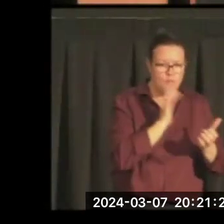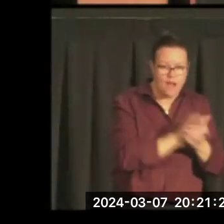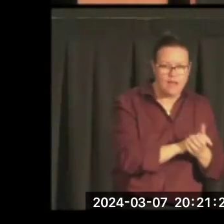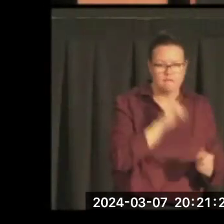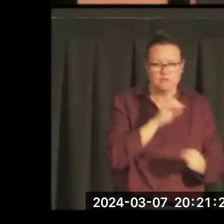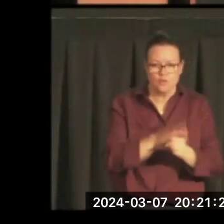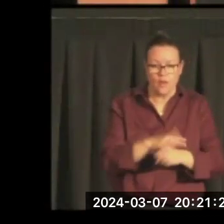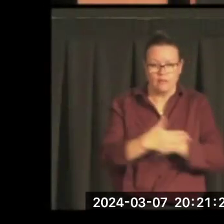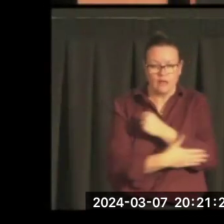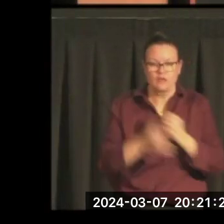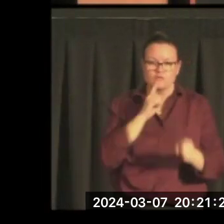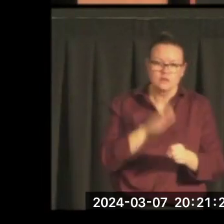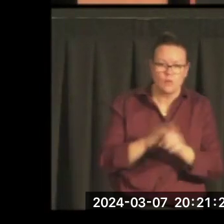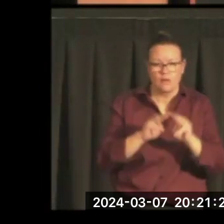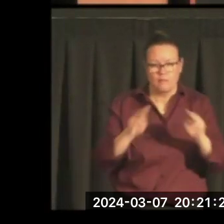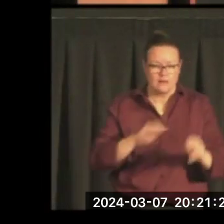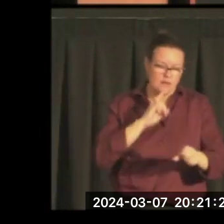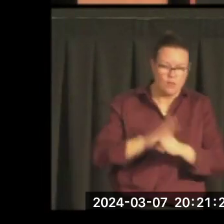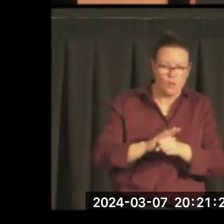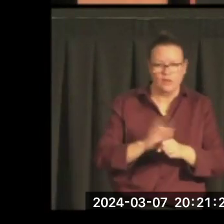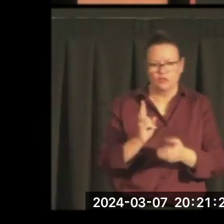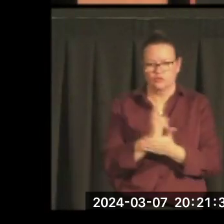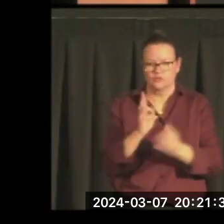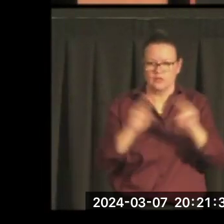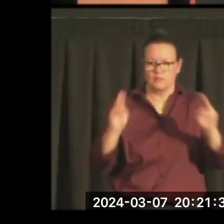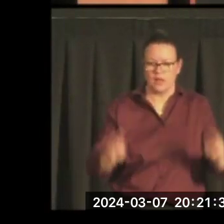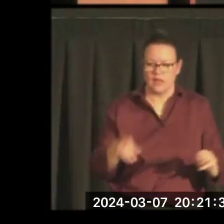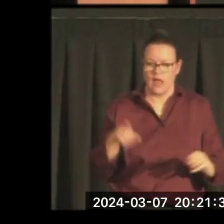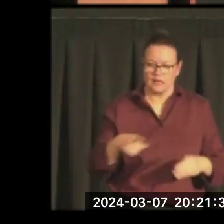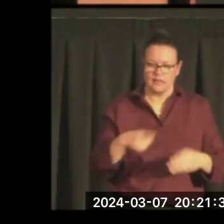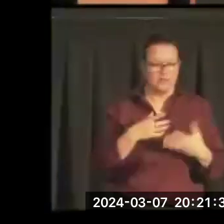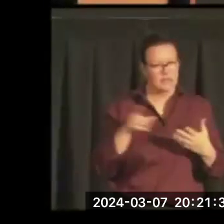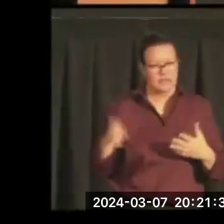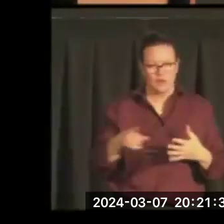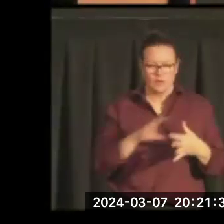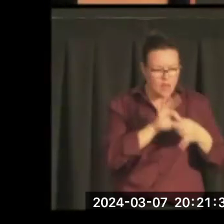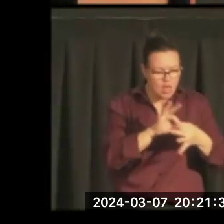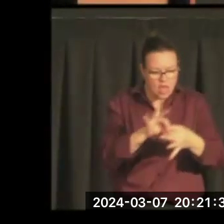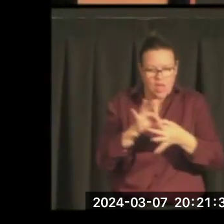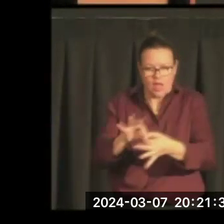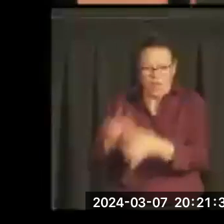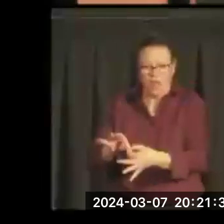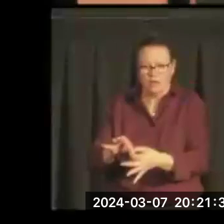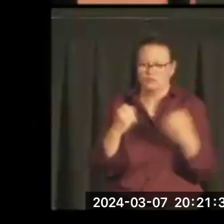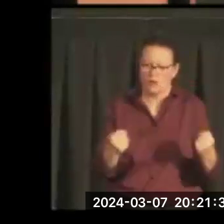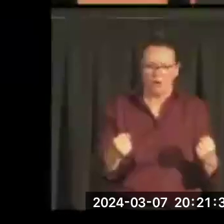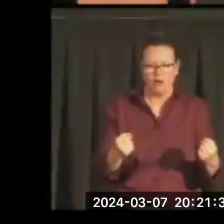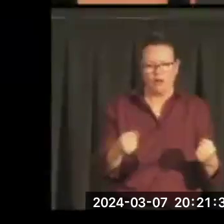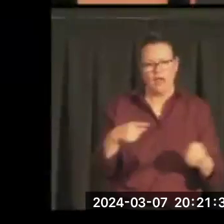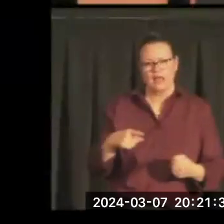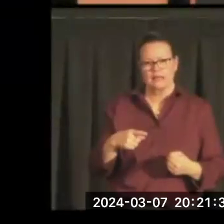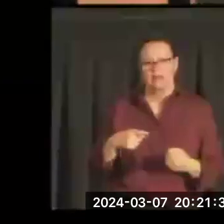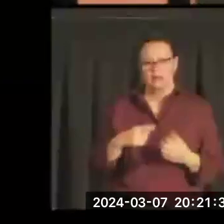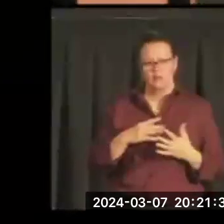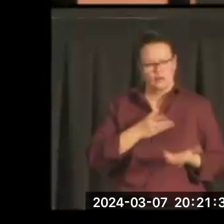Loyal to the University of Montana over and over and over again. He was compassionate. He was compassionate to